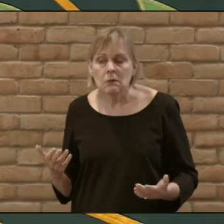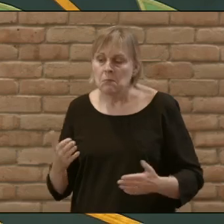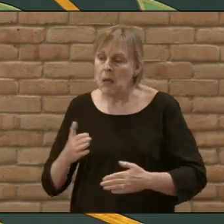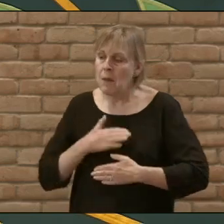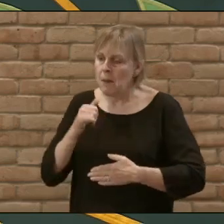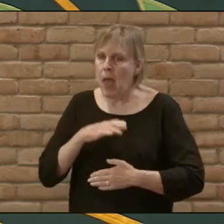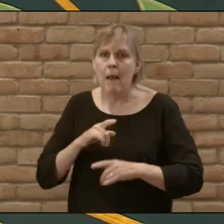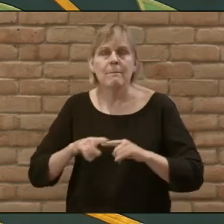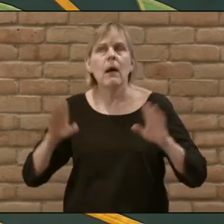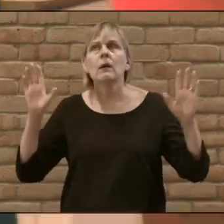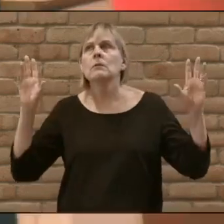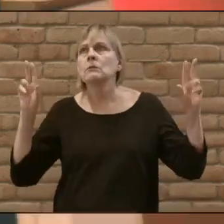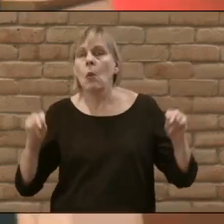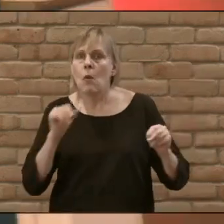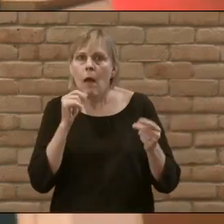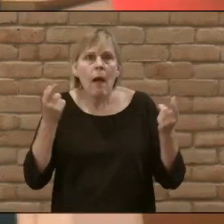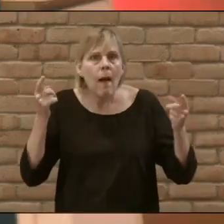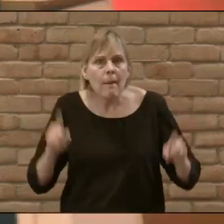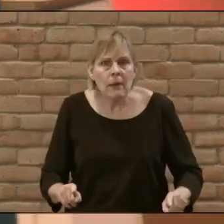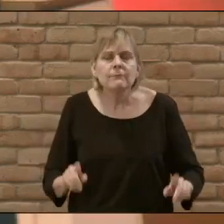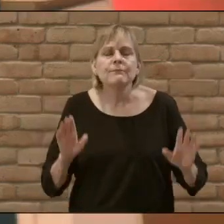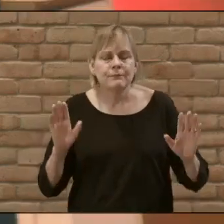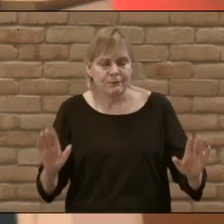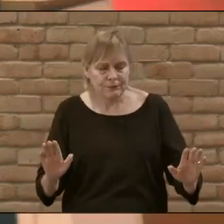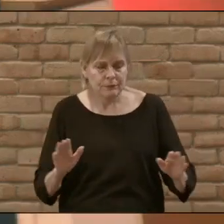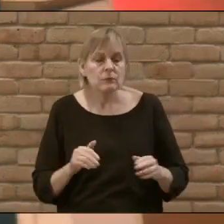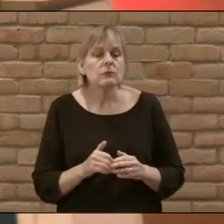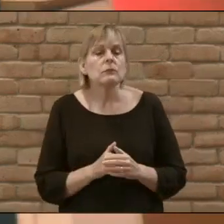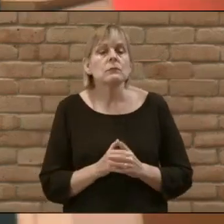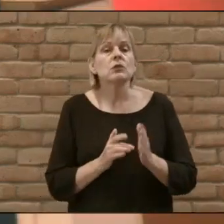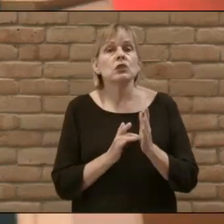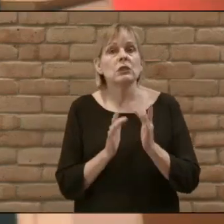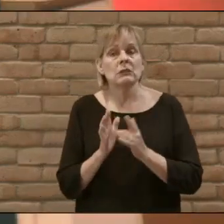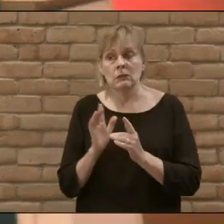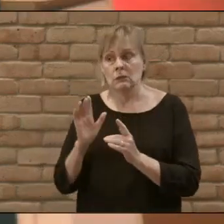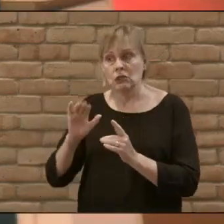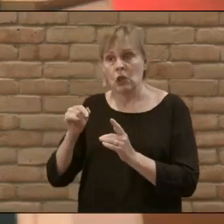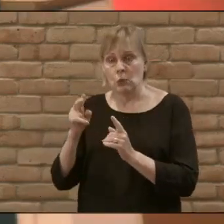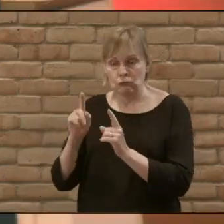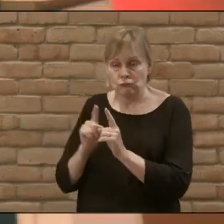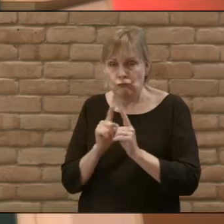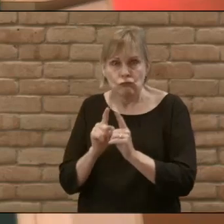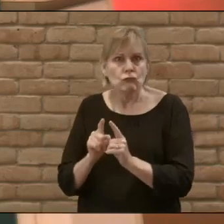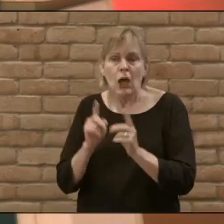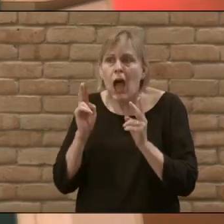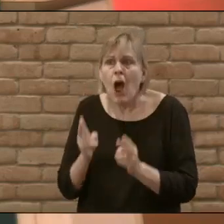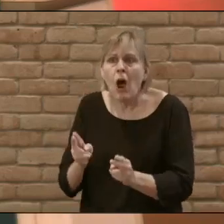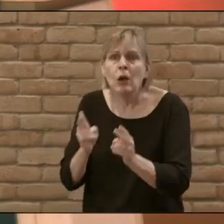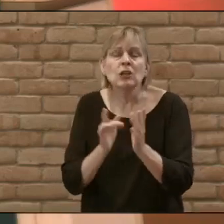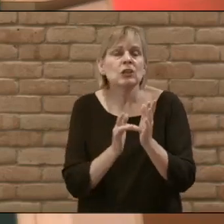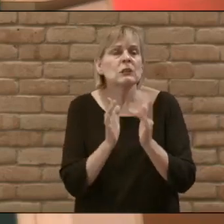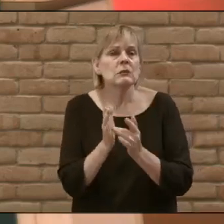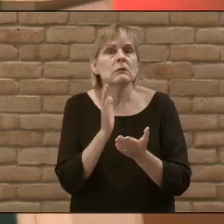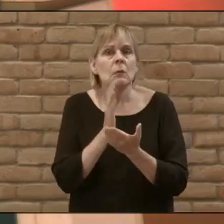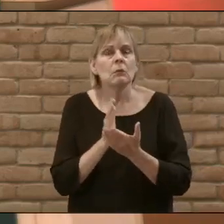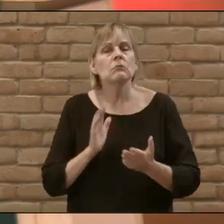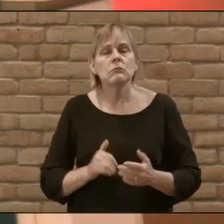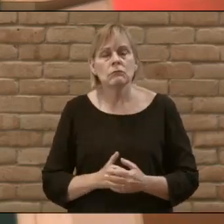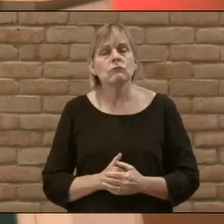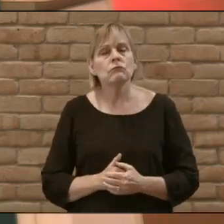ending but no when they set out there wasn't a moment to spare but then Jesus spared several